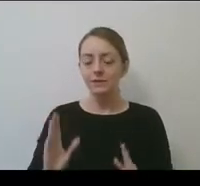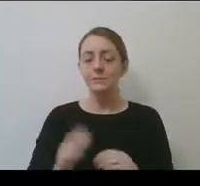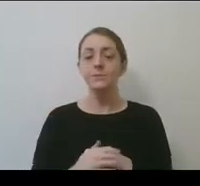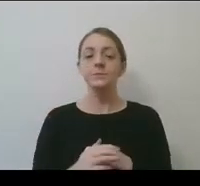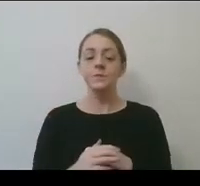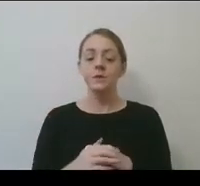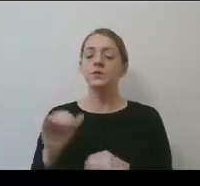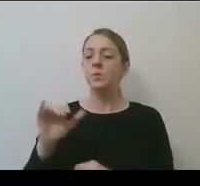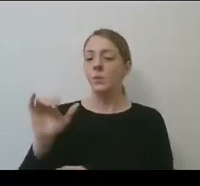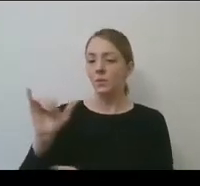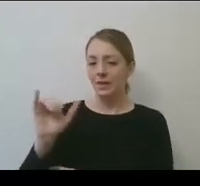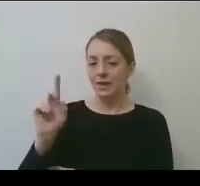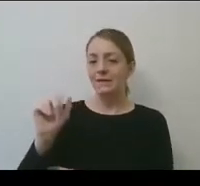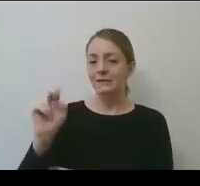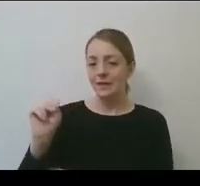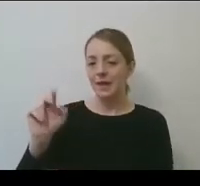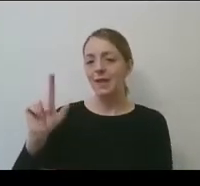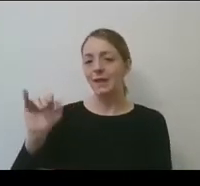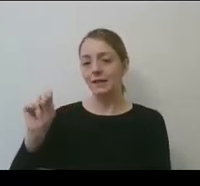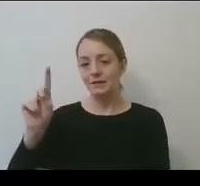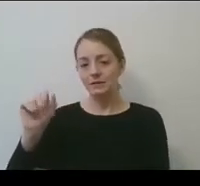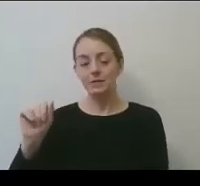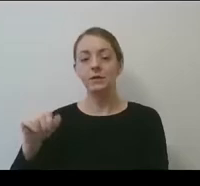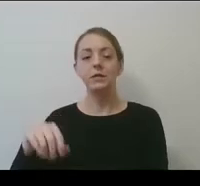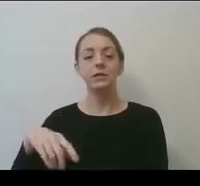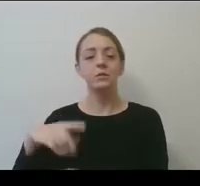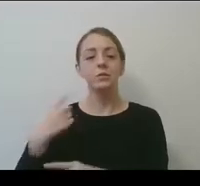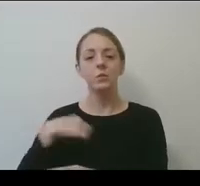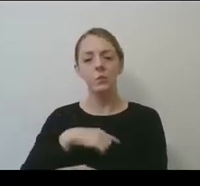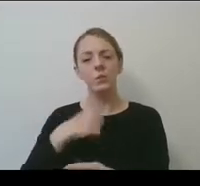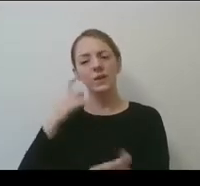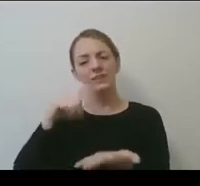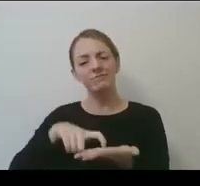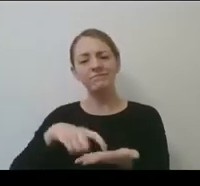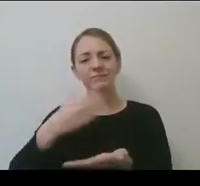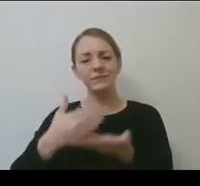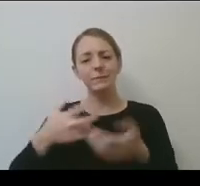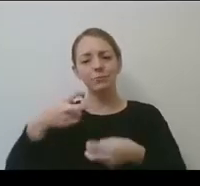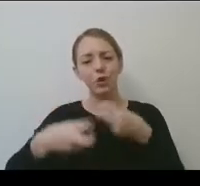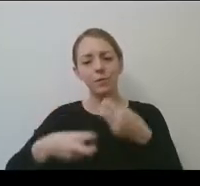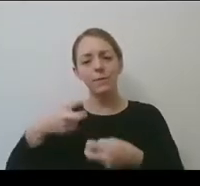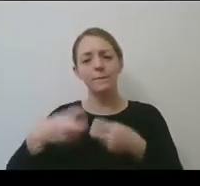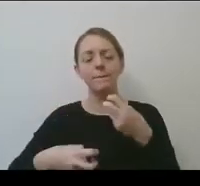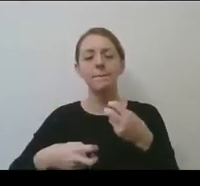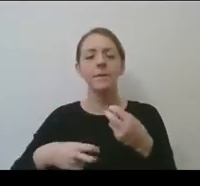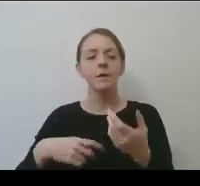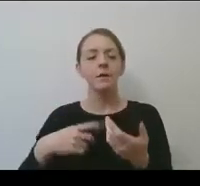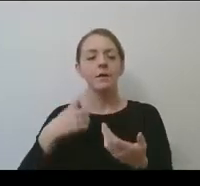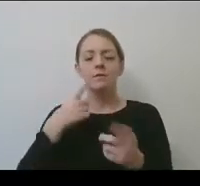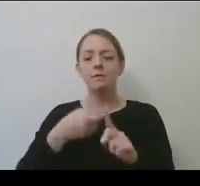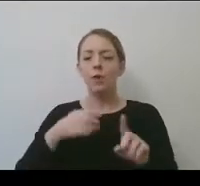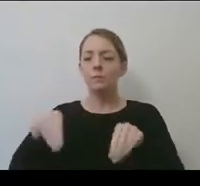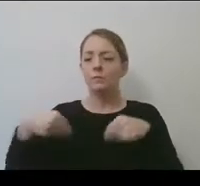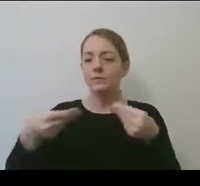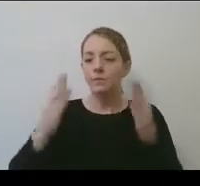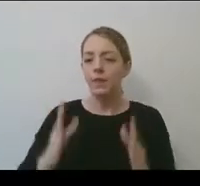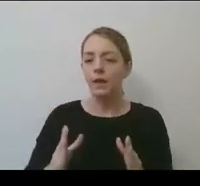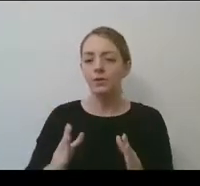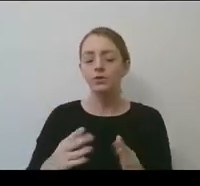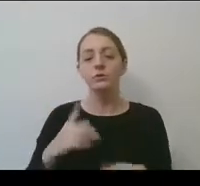issues, um, around some of the equipment and some of the gifts from our suppliers. And so for example, um,